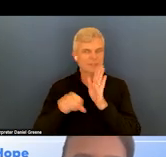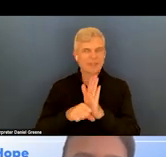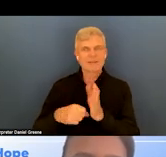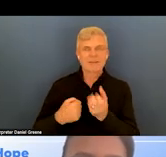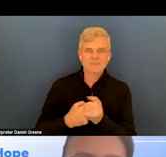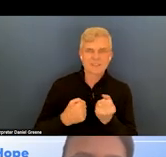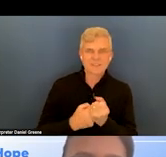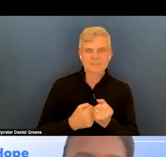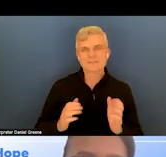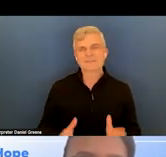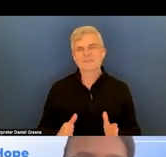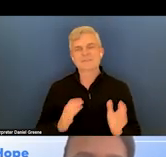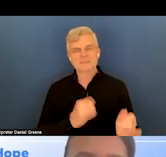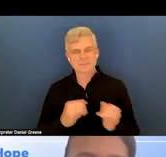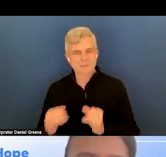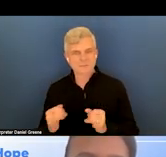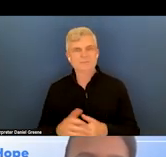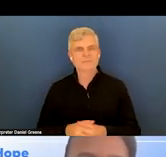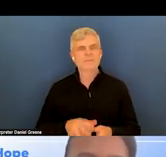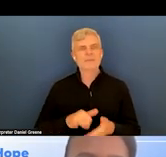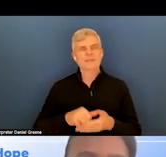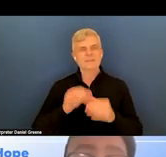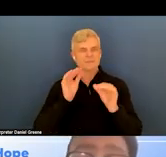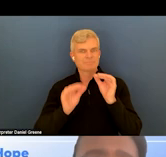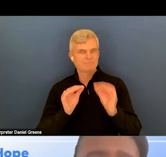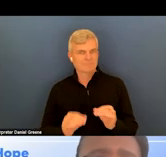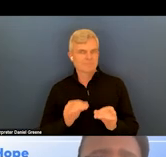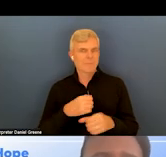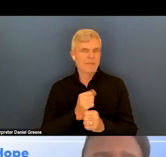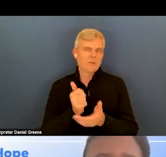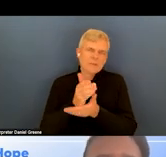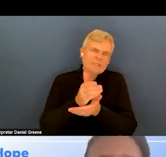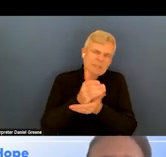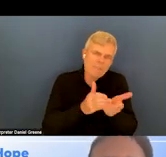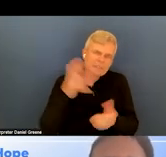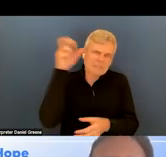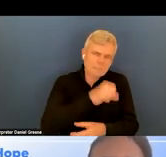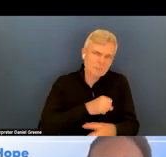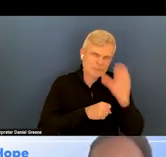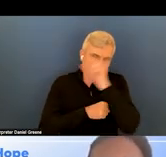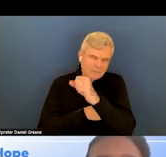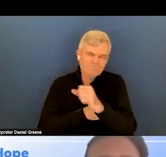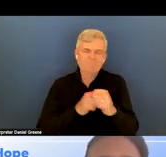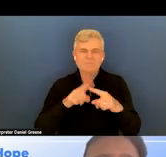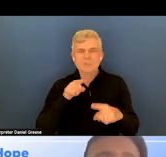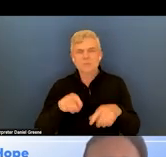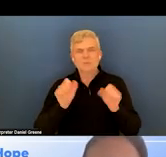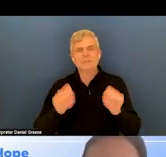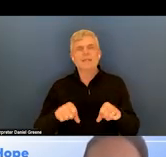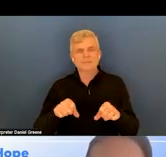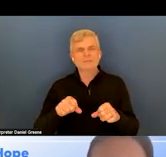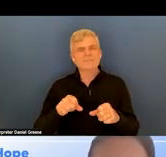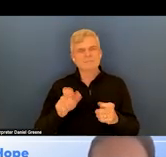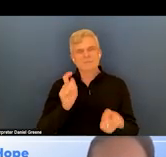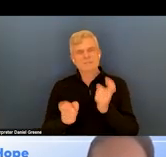put together with some assumptions built in, but you're able to customize